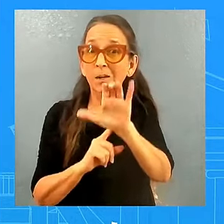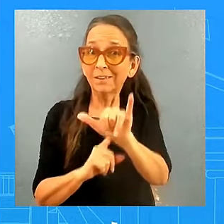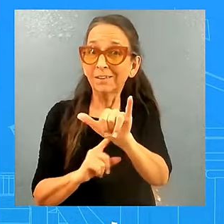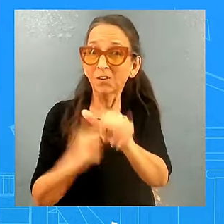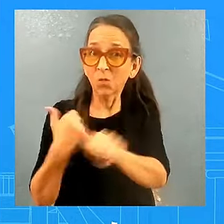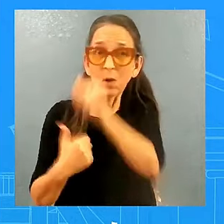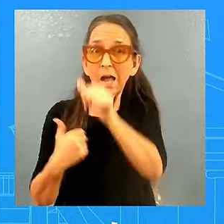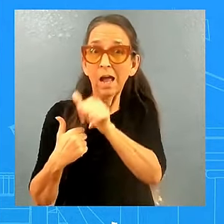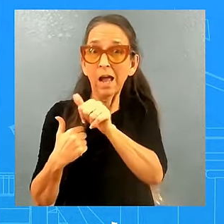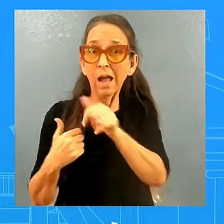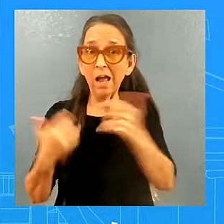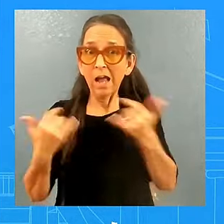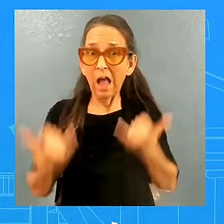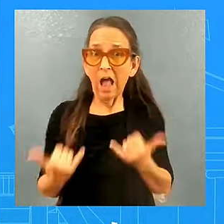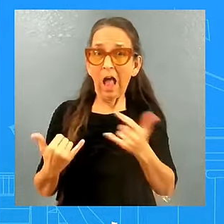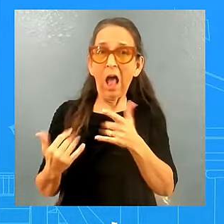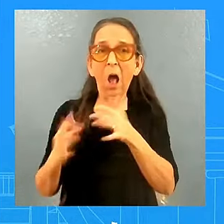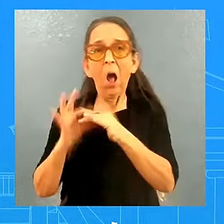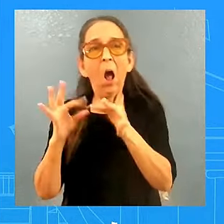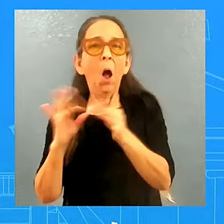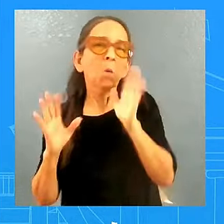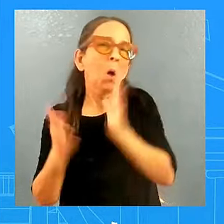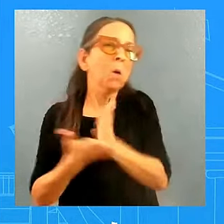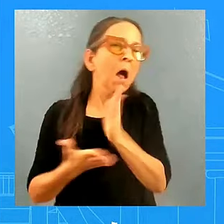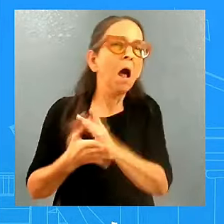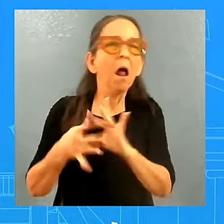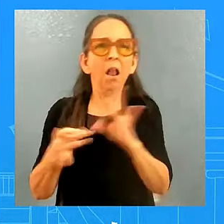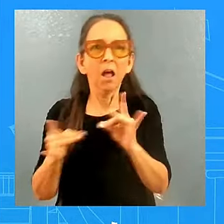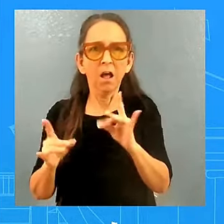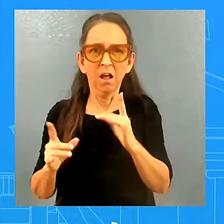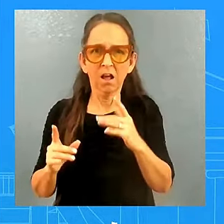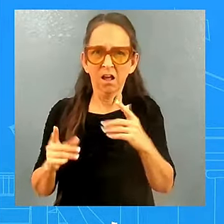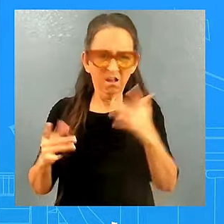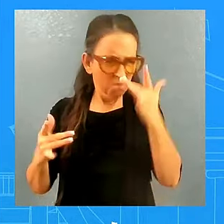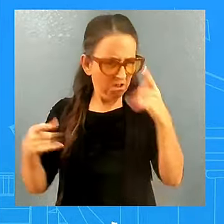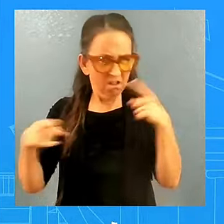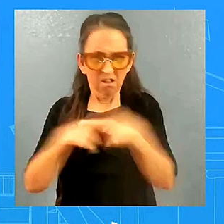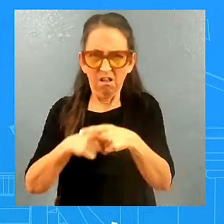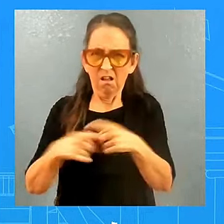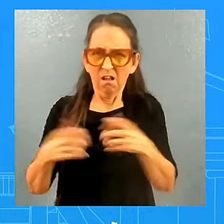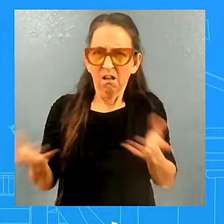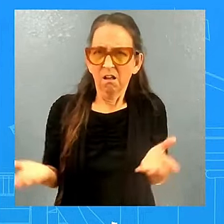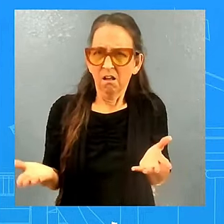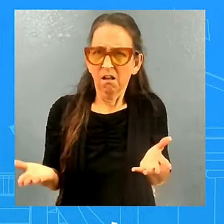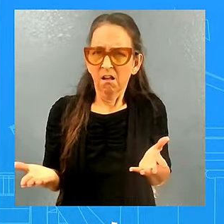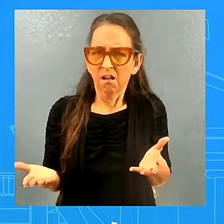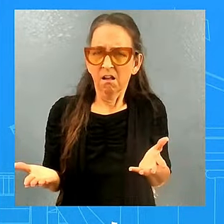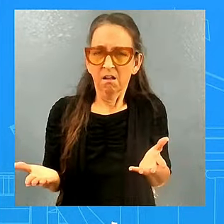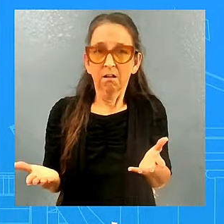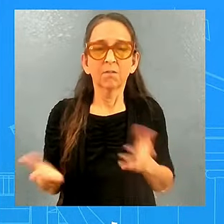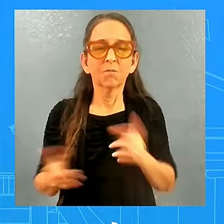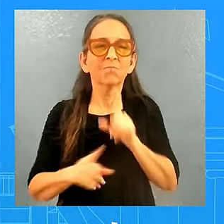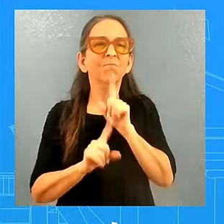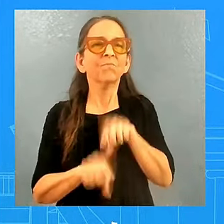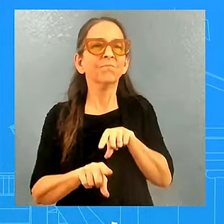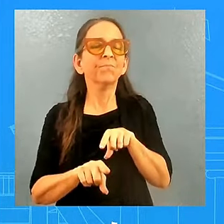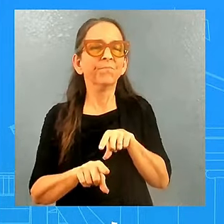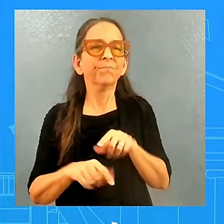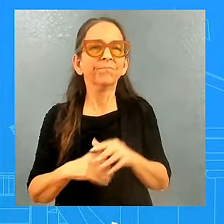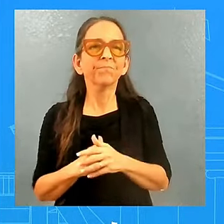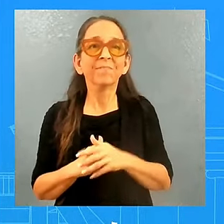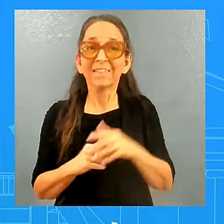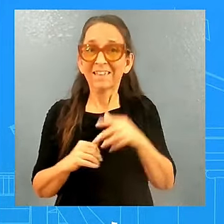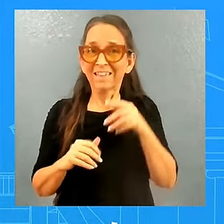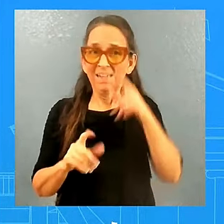if you know the president, you know that him saying we're all going to be okay. He's an optimist, right? He believes when you get knocked out, you get back up.